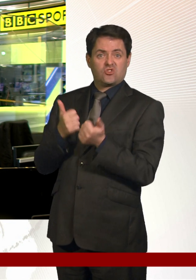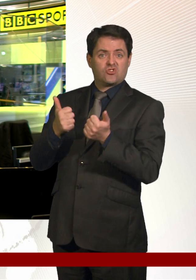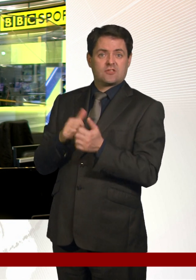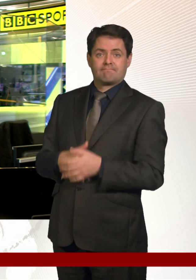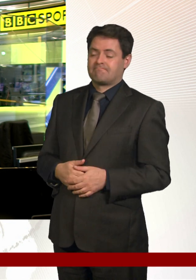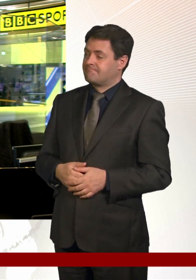David Ornstein.